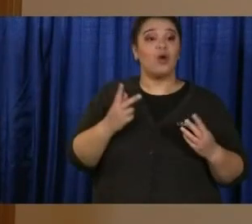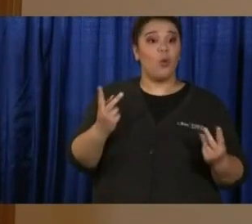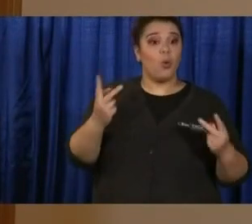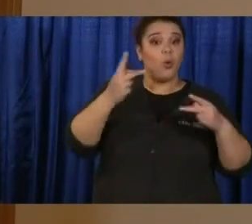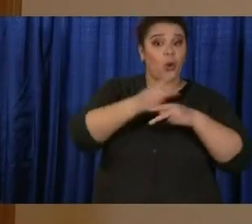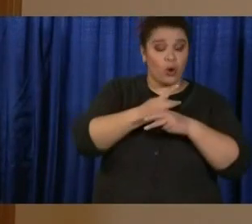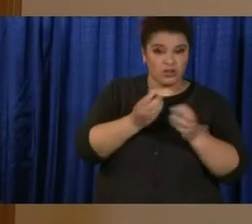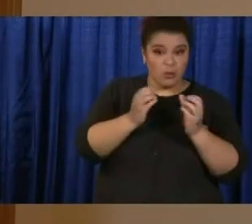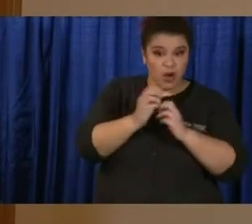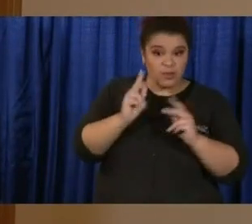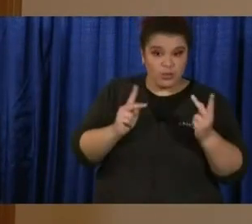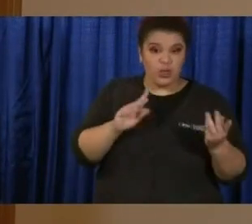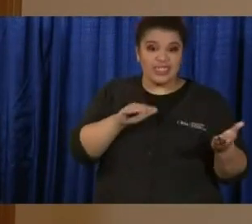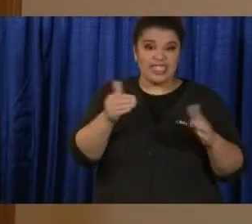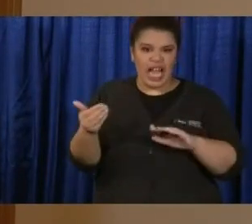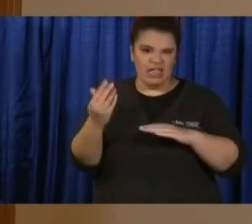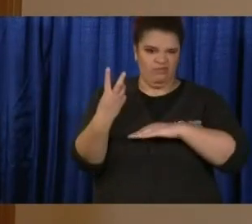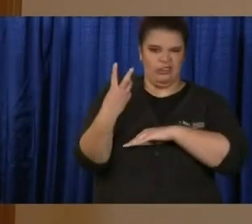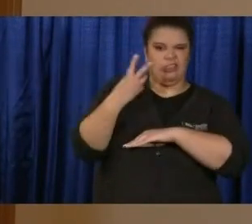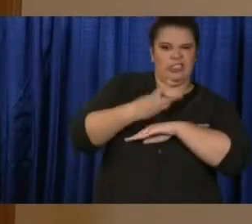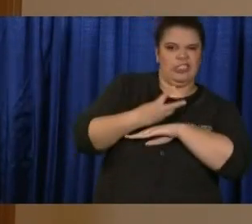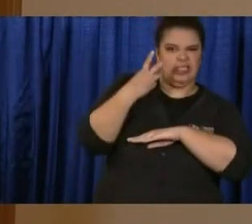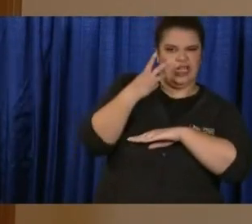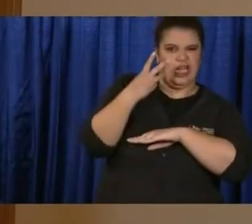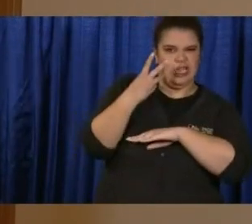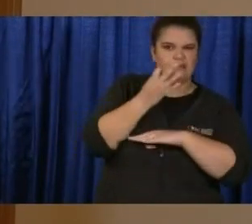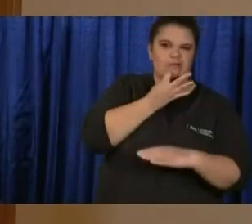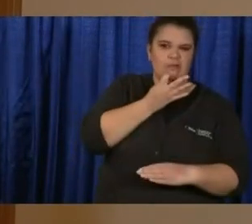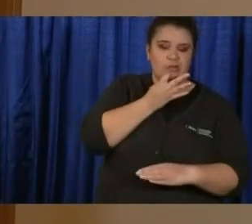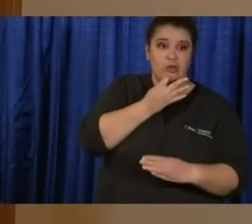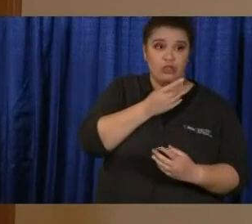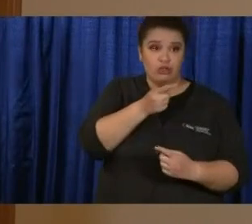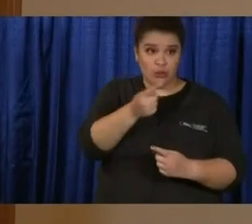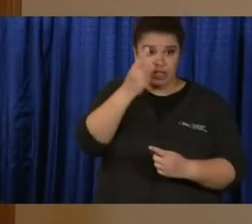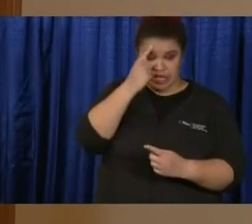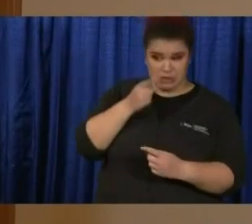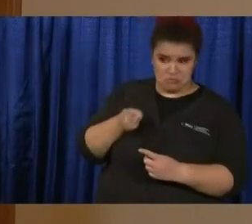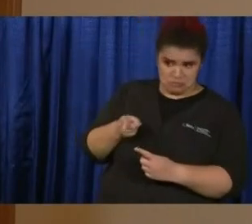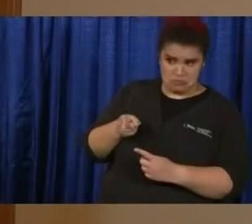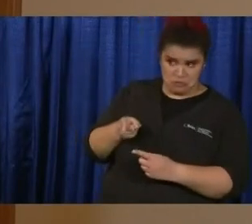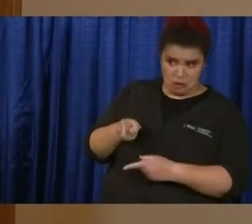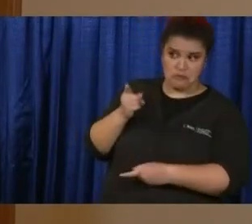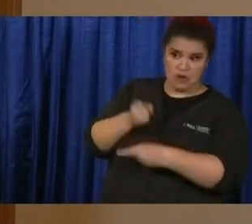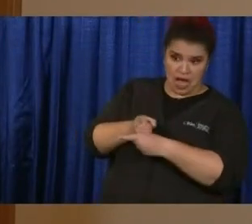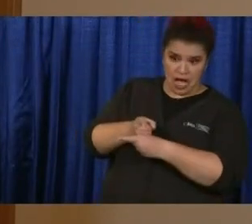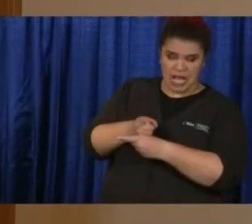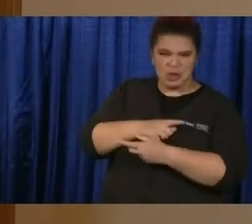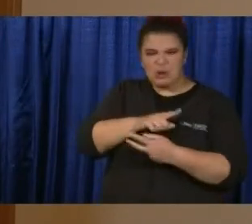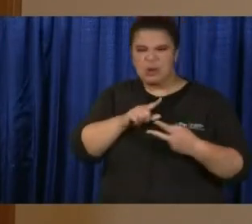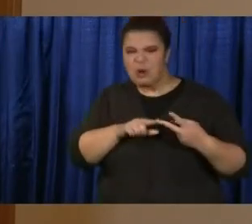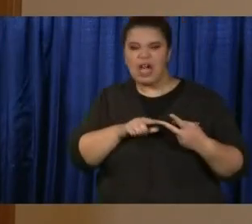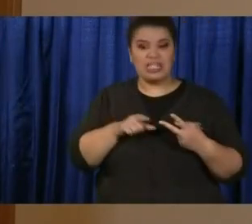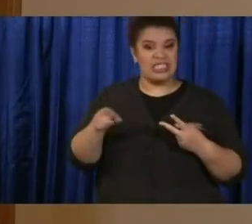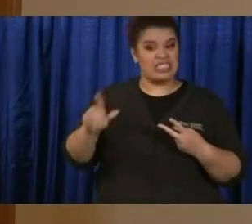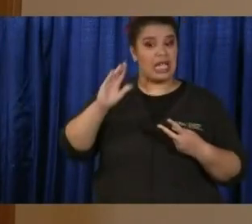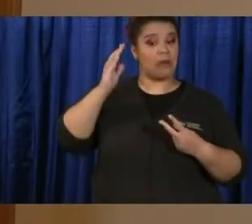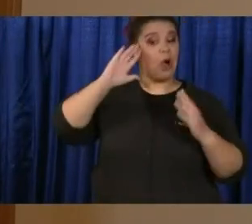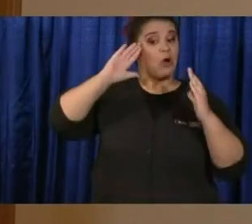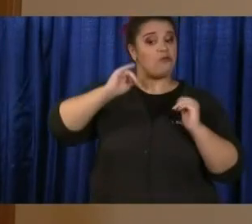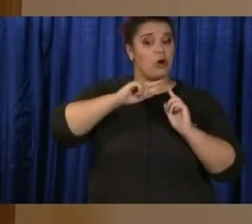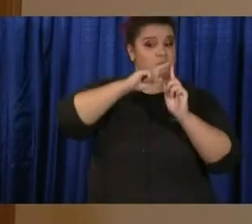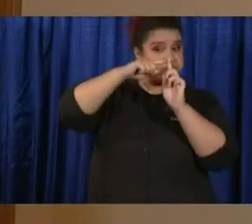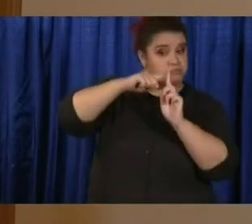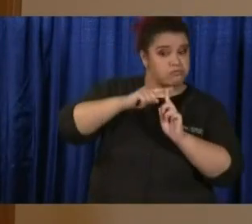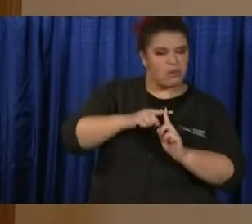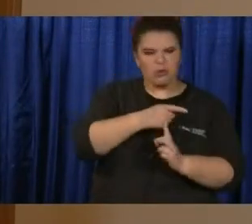this model, and what can you tell us about this hopeful outlook that this modeling is presenting? Thank you. Well, I will